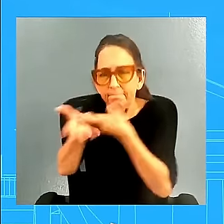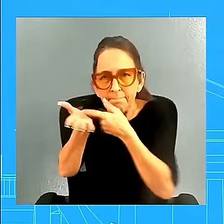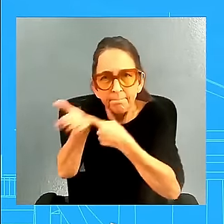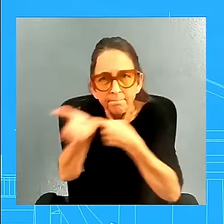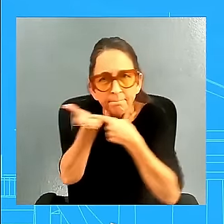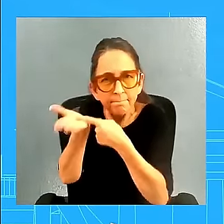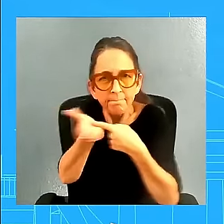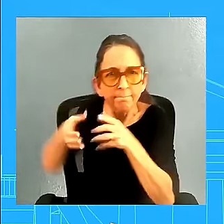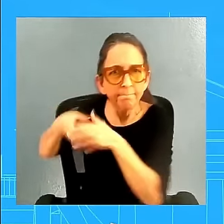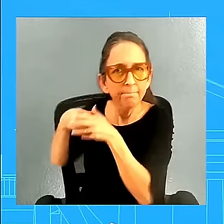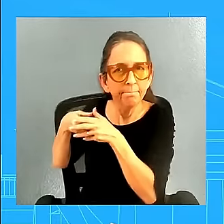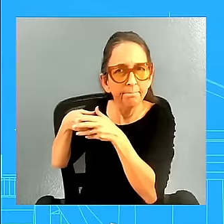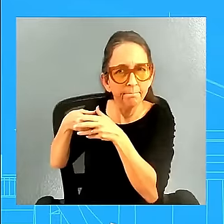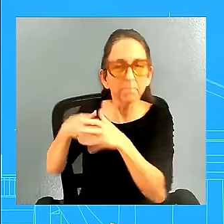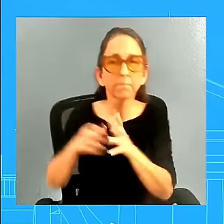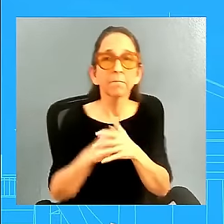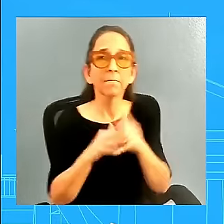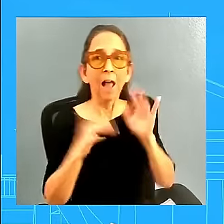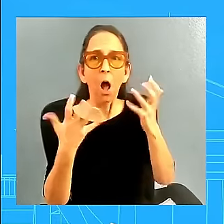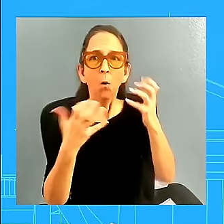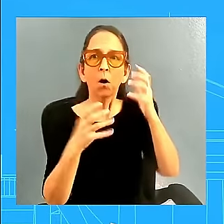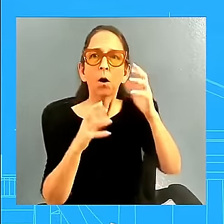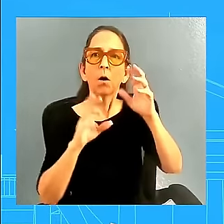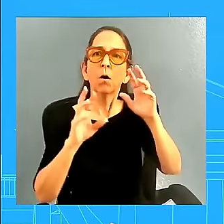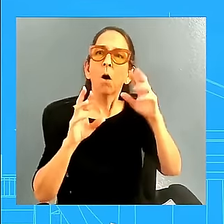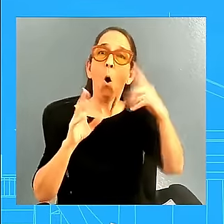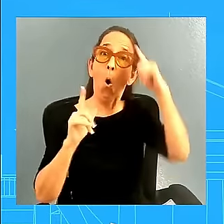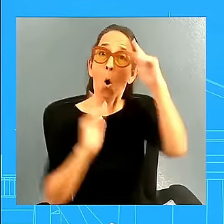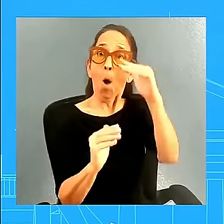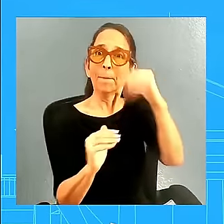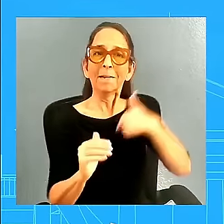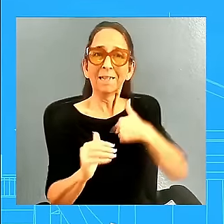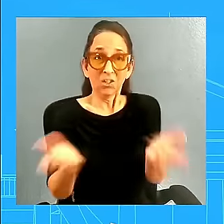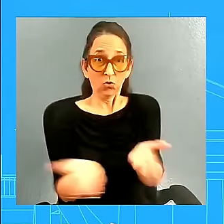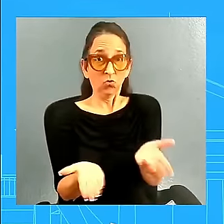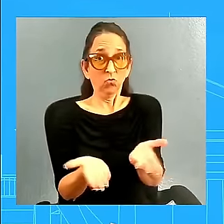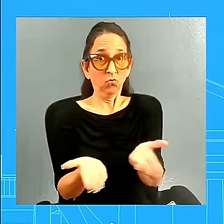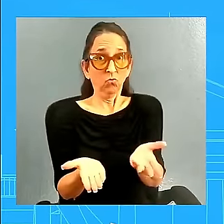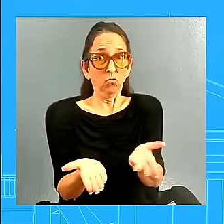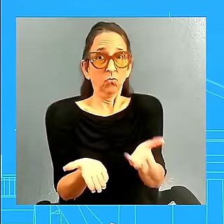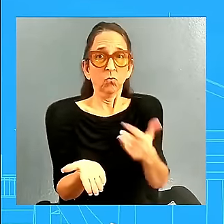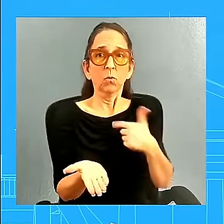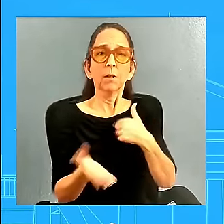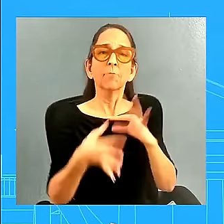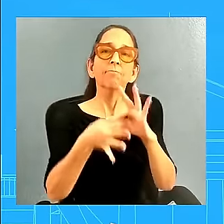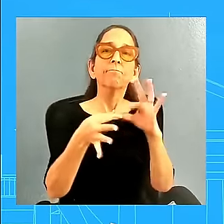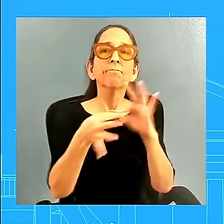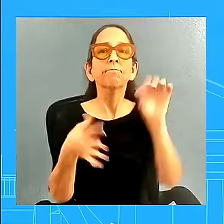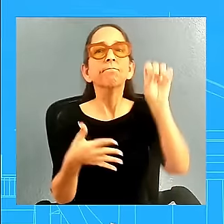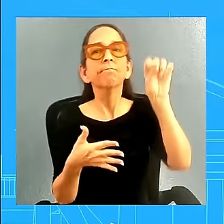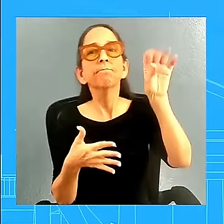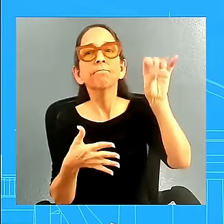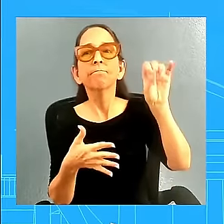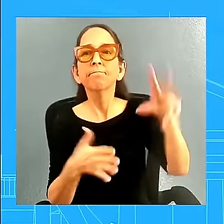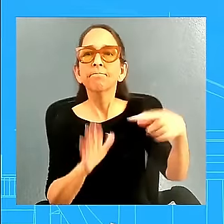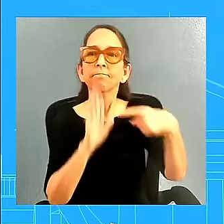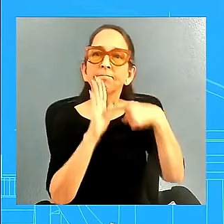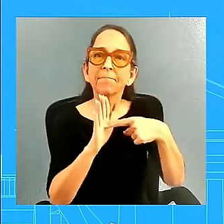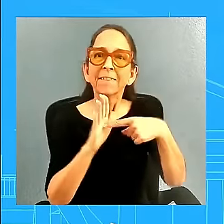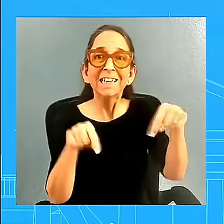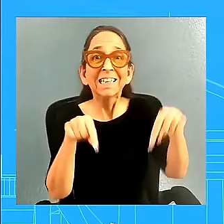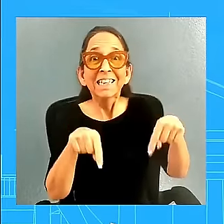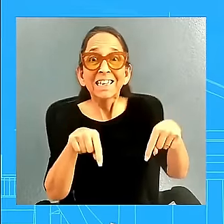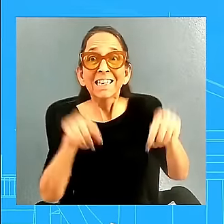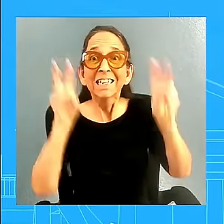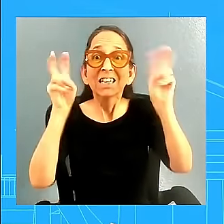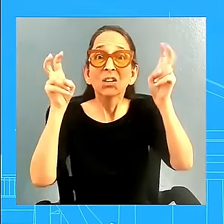my being here today and my statement at the top should reflect how seriously we're taking this issue and how closely we're going to monitor it.